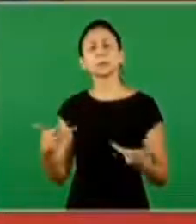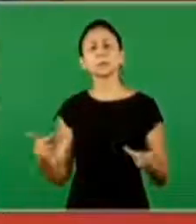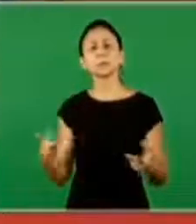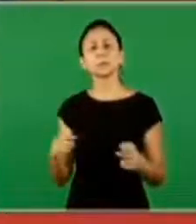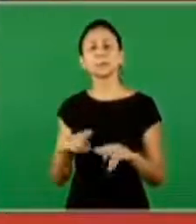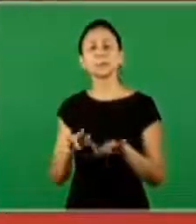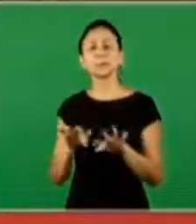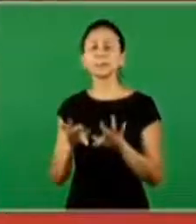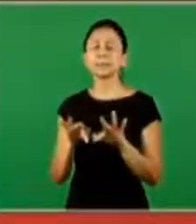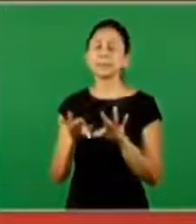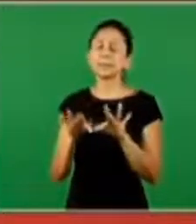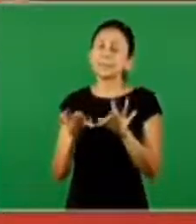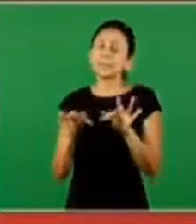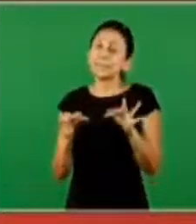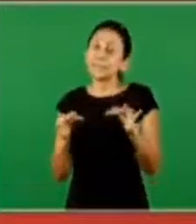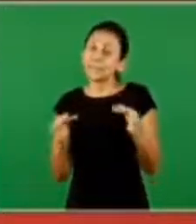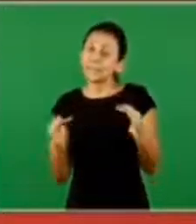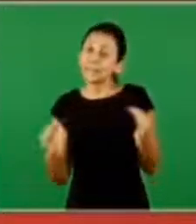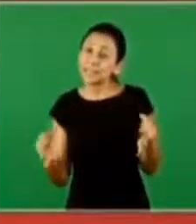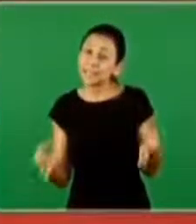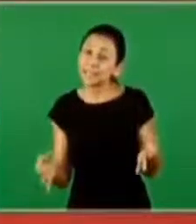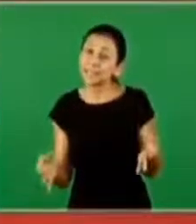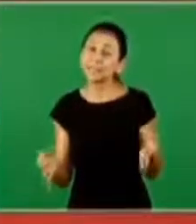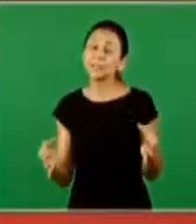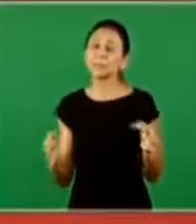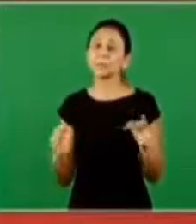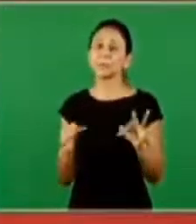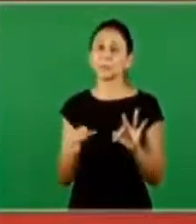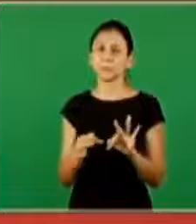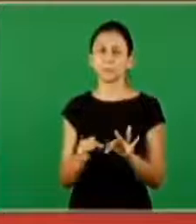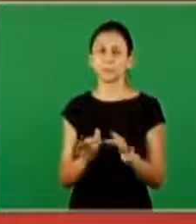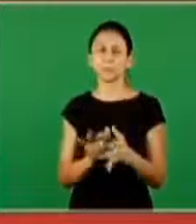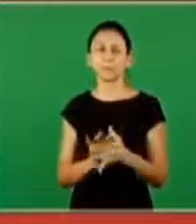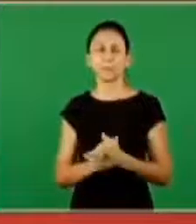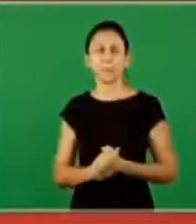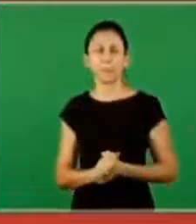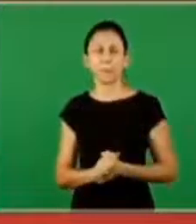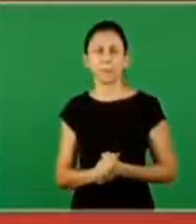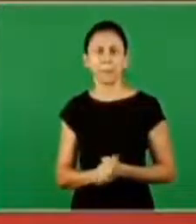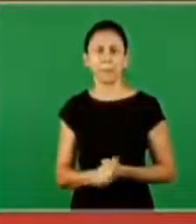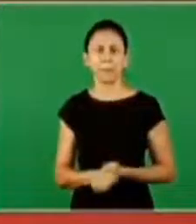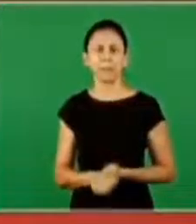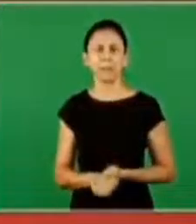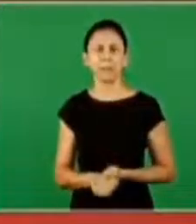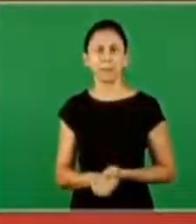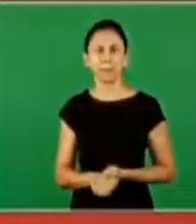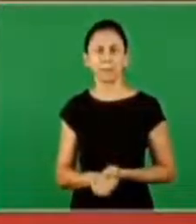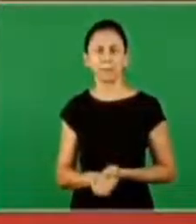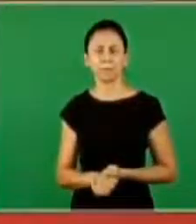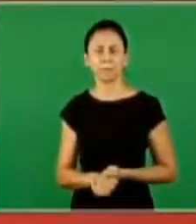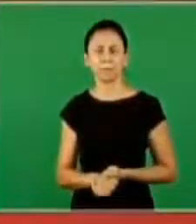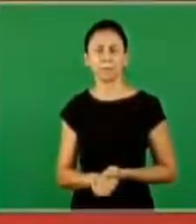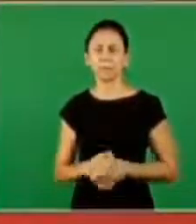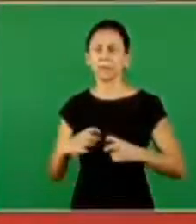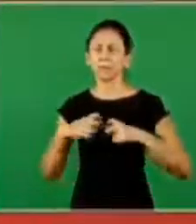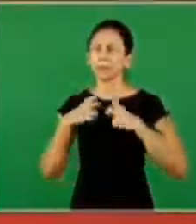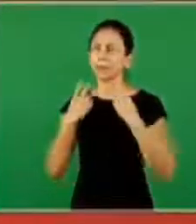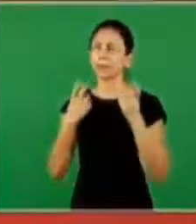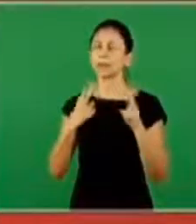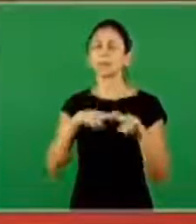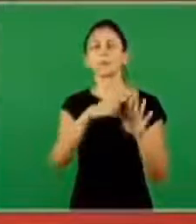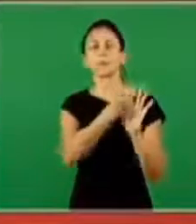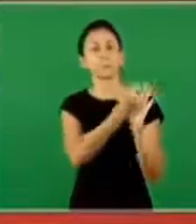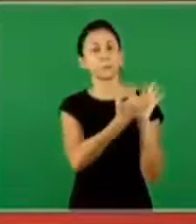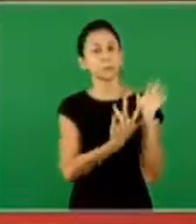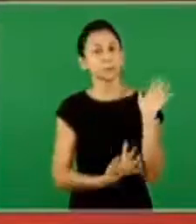even in a very simplistic way it was very emblematic so it